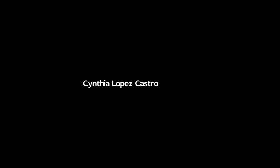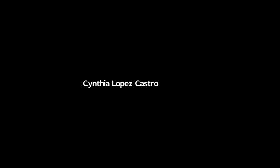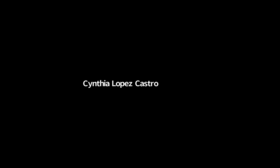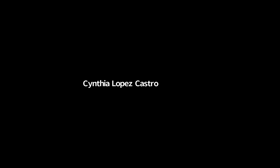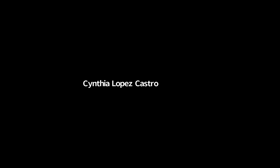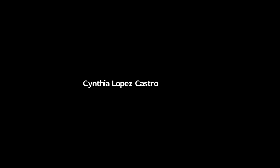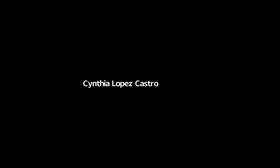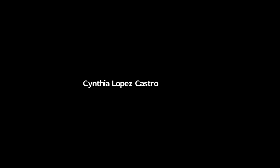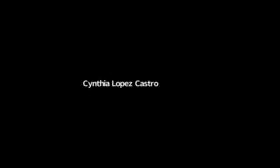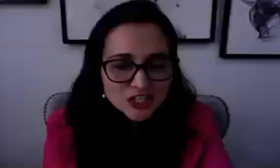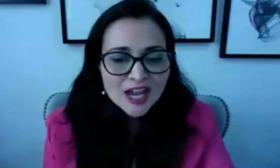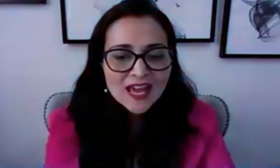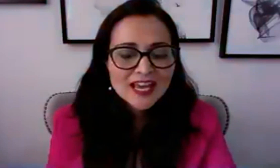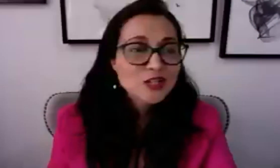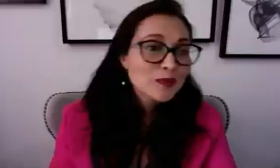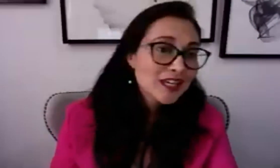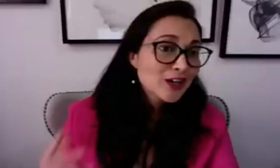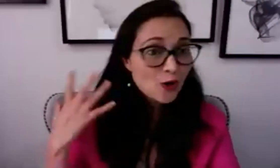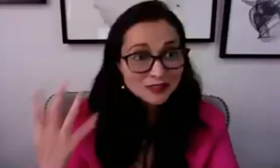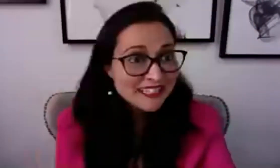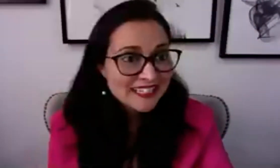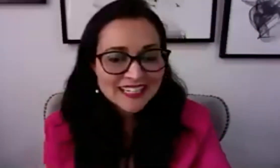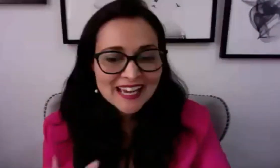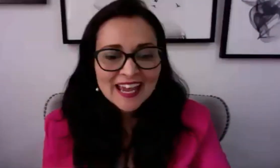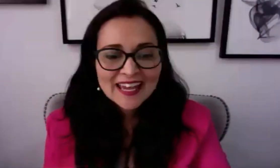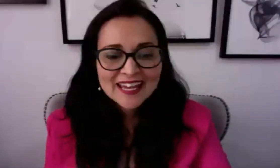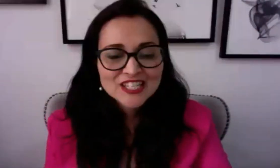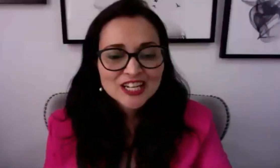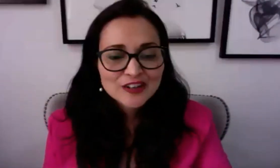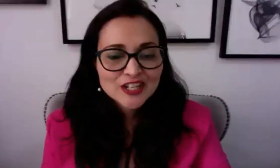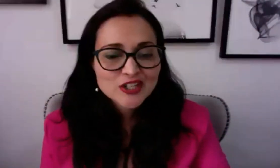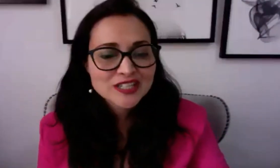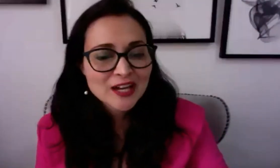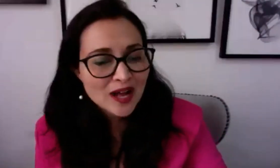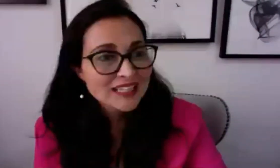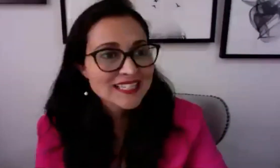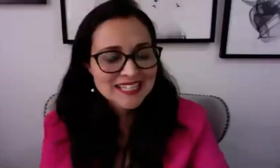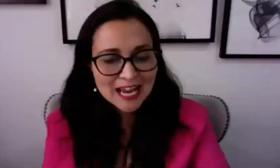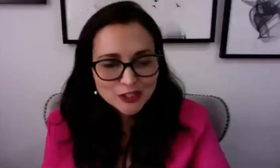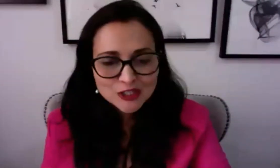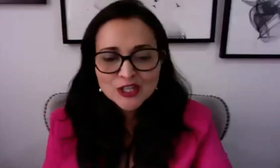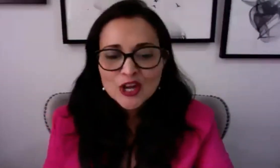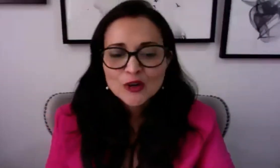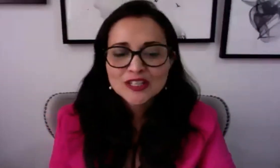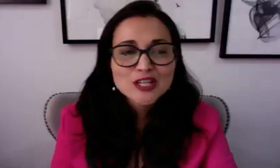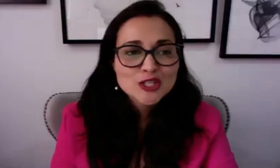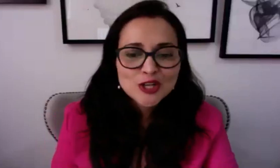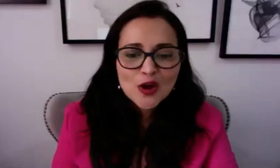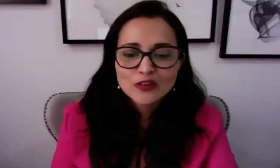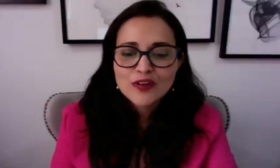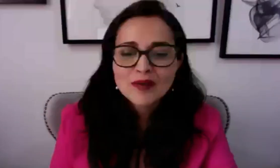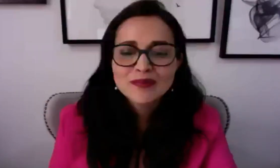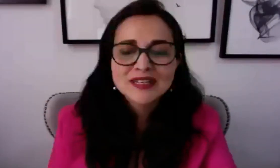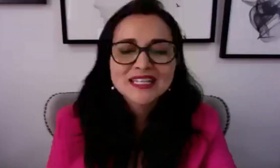is very privileged to be co-leading a Generation Equalities Action Coalition